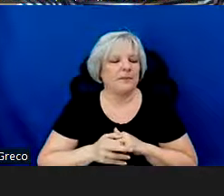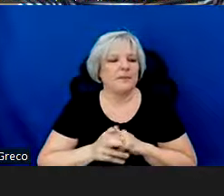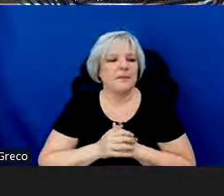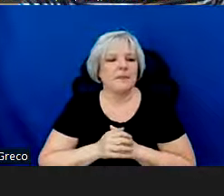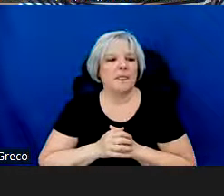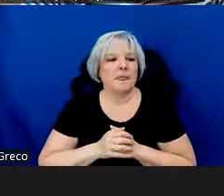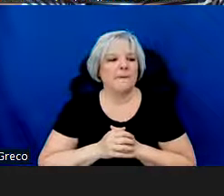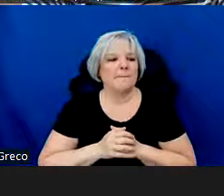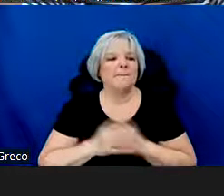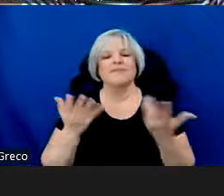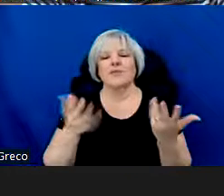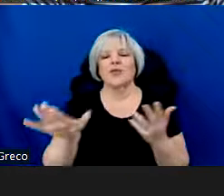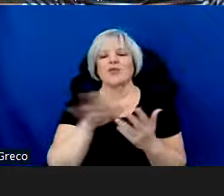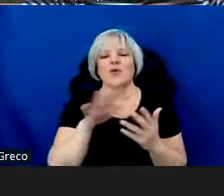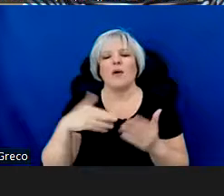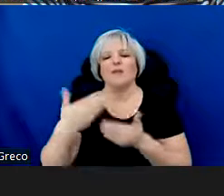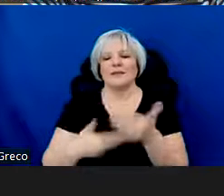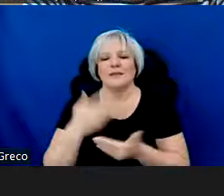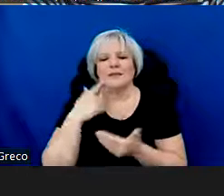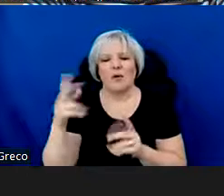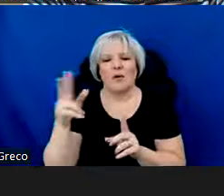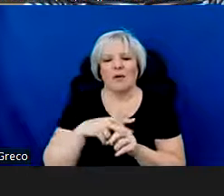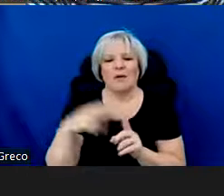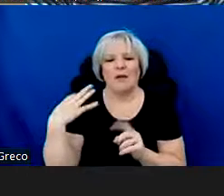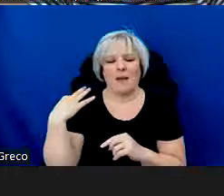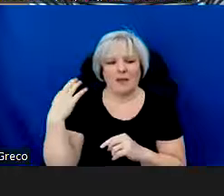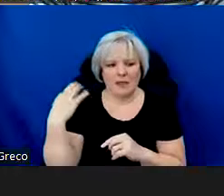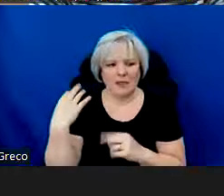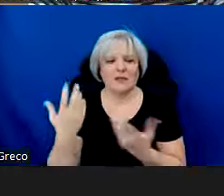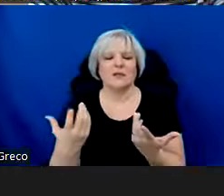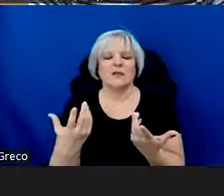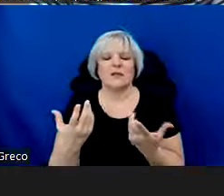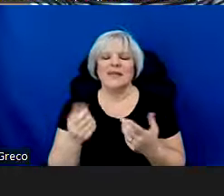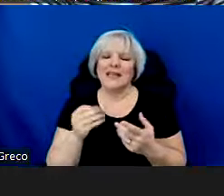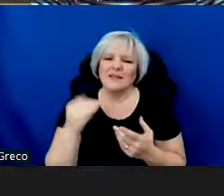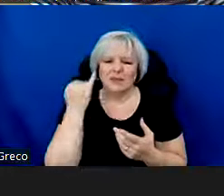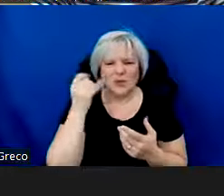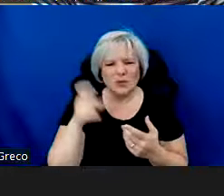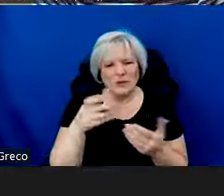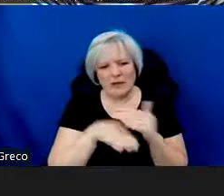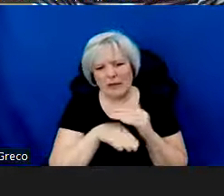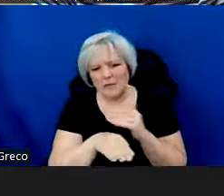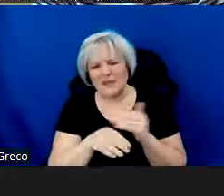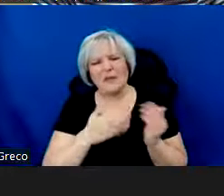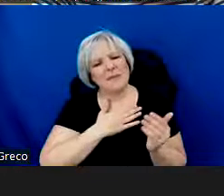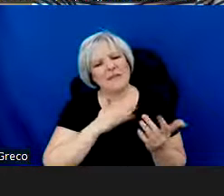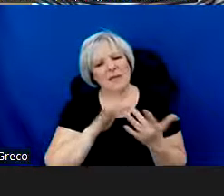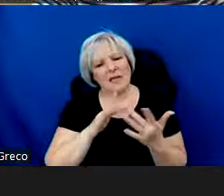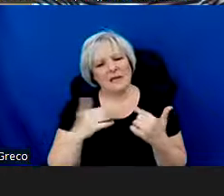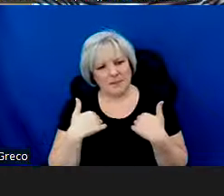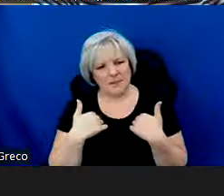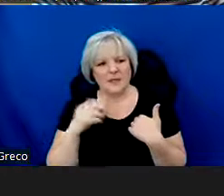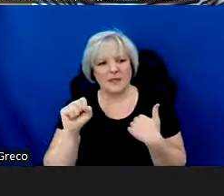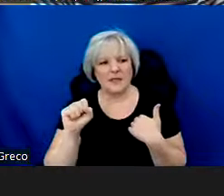Throughout your application process for Special Presenter Initiatives, if you are in need of accommodation, please contact me, Sarah